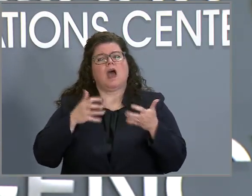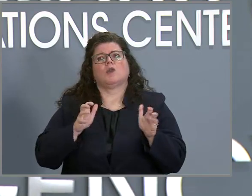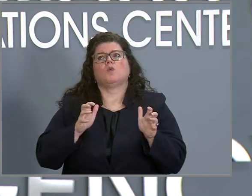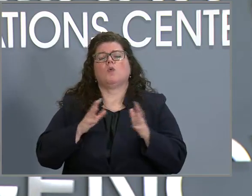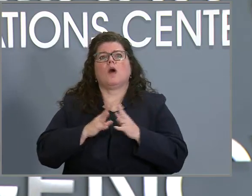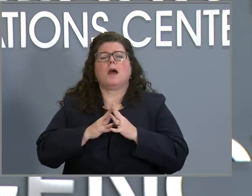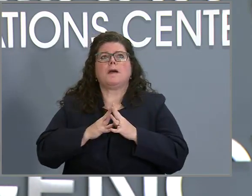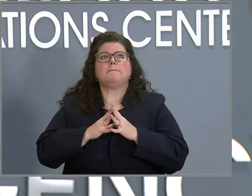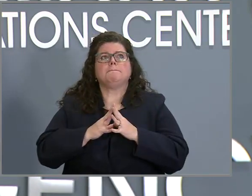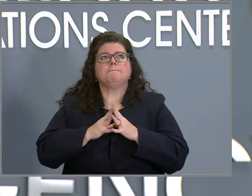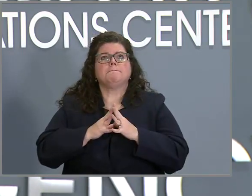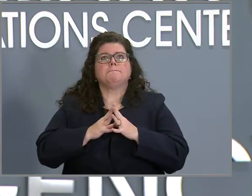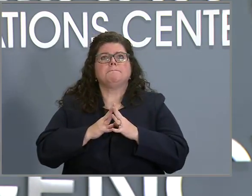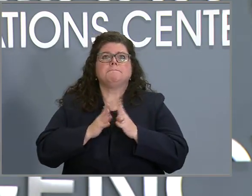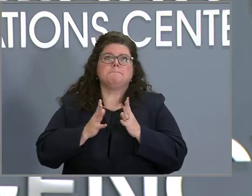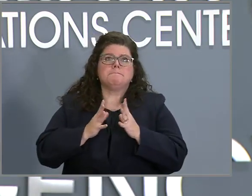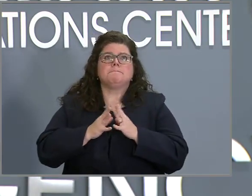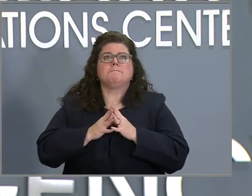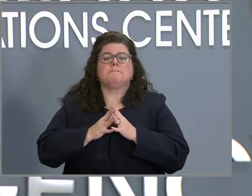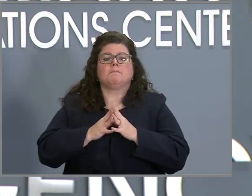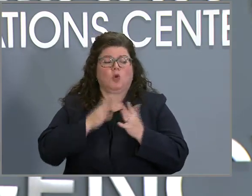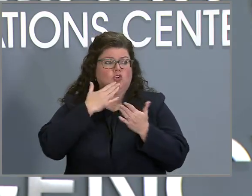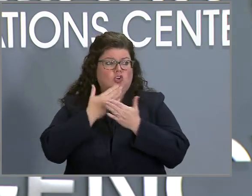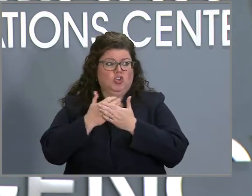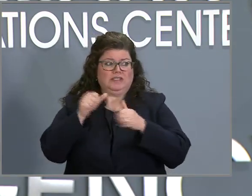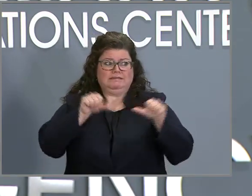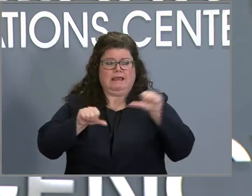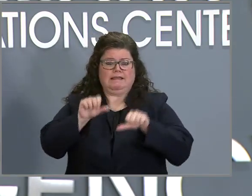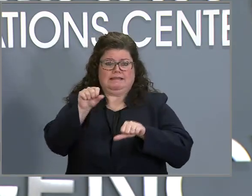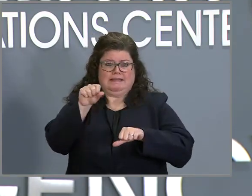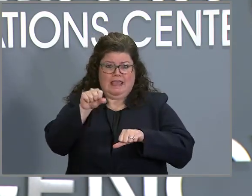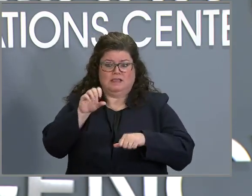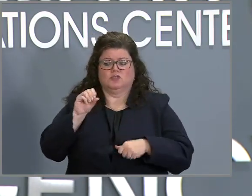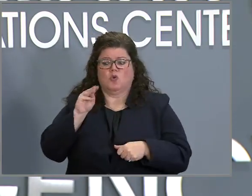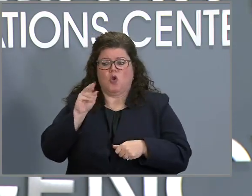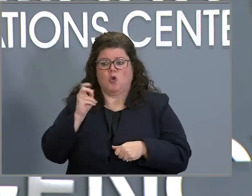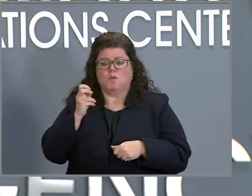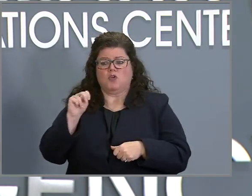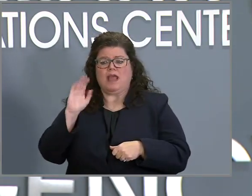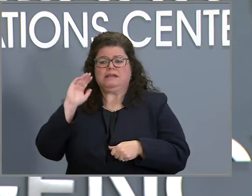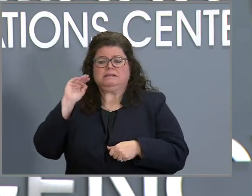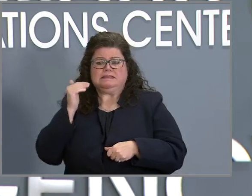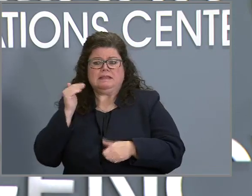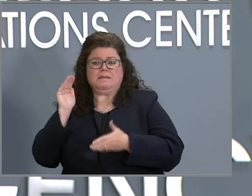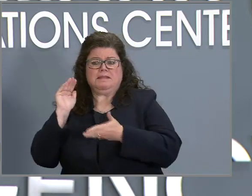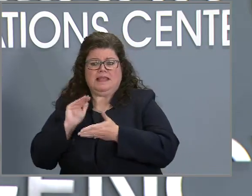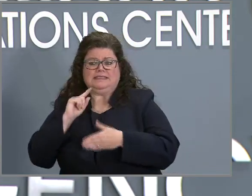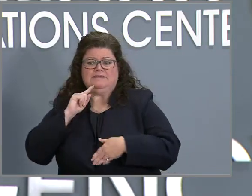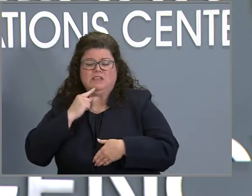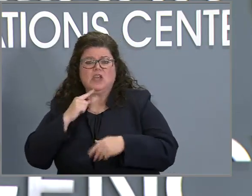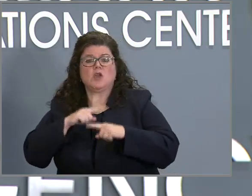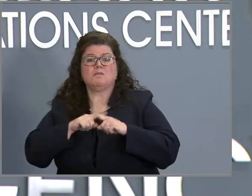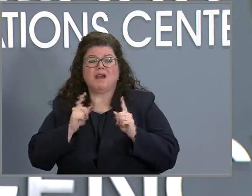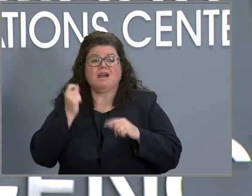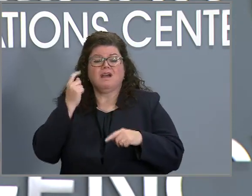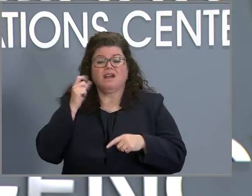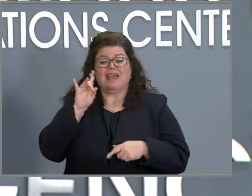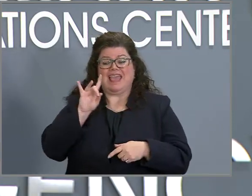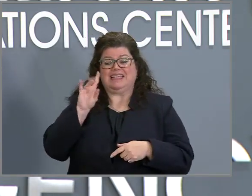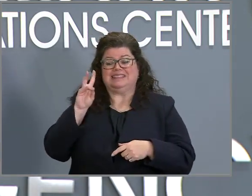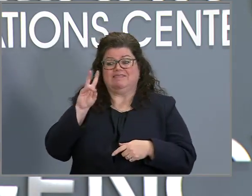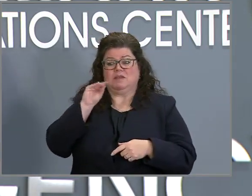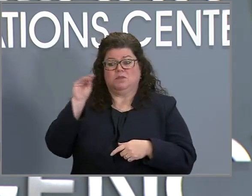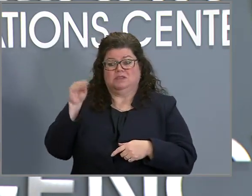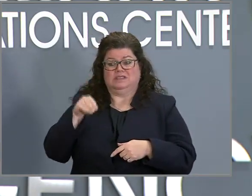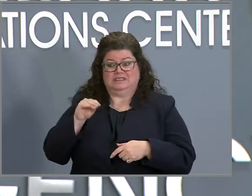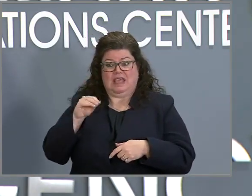while there's some good science that this may be less severe. You know, what we're seeing is over 87% of the folks